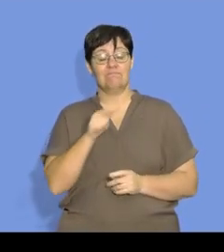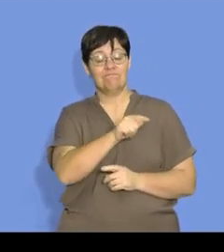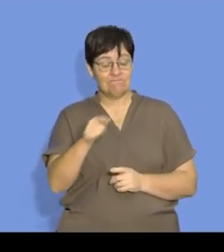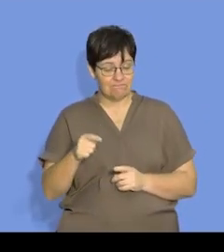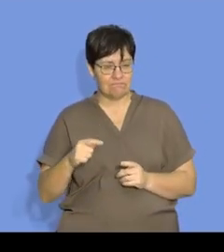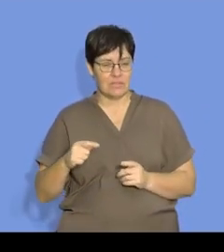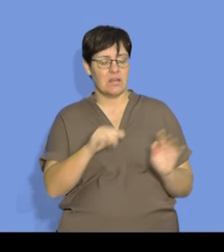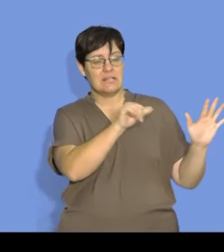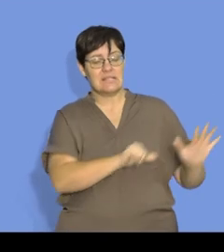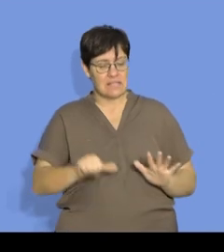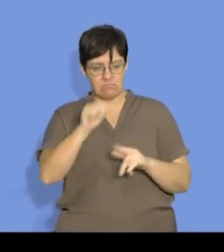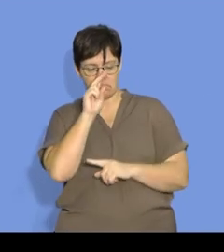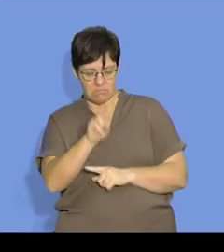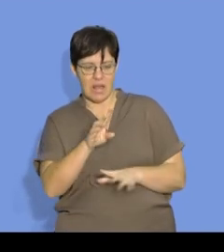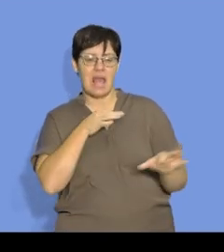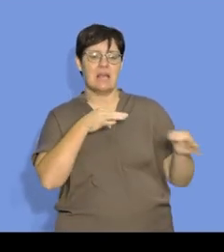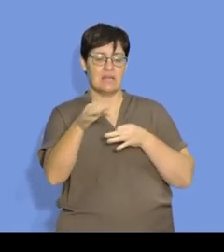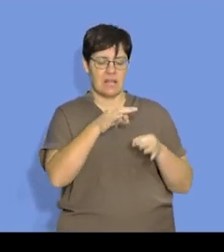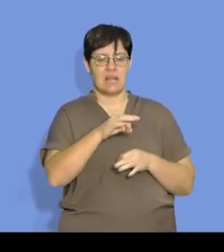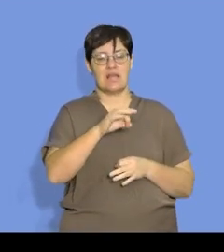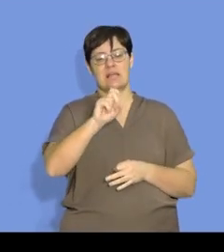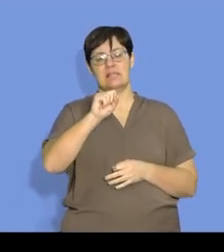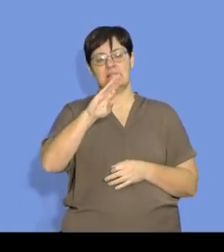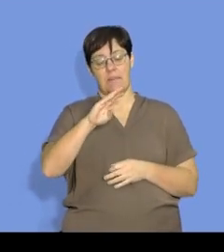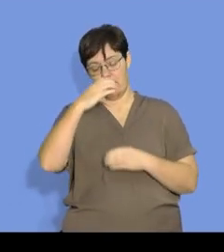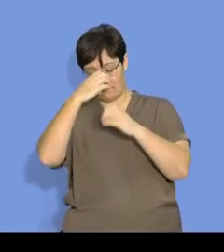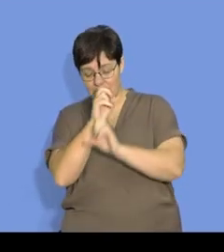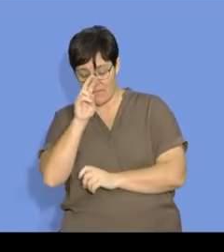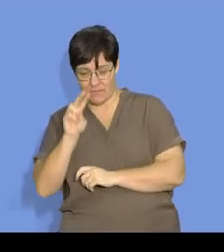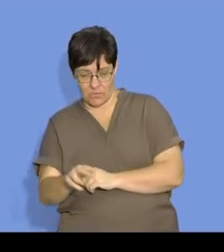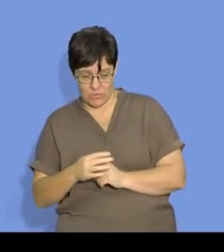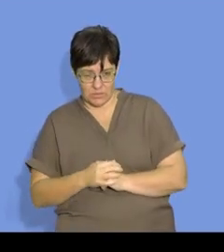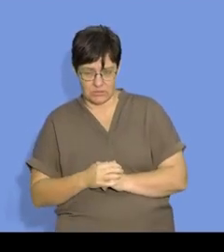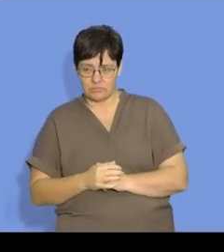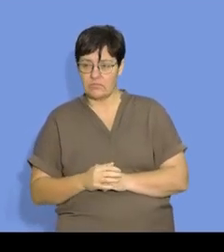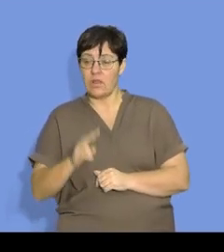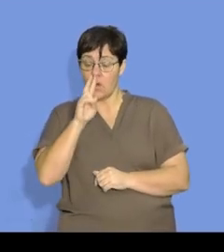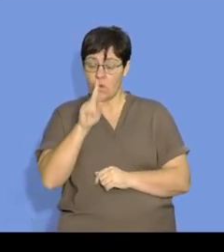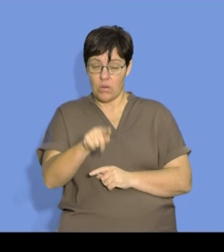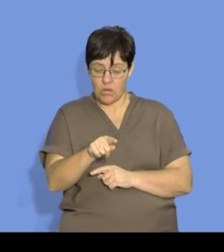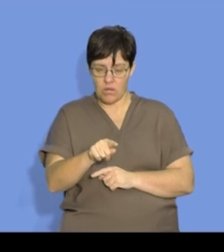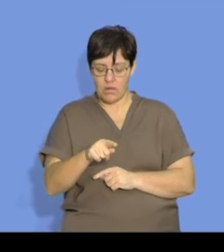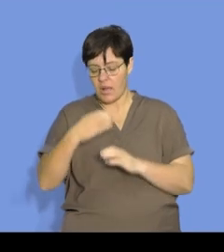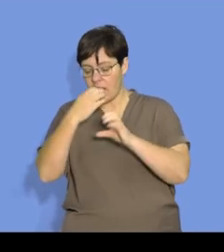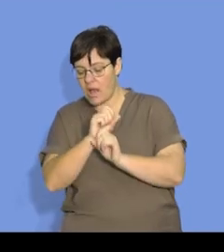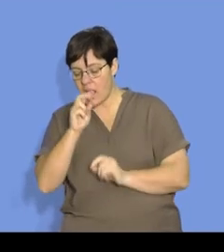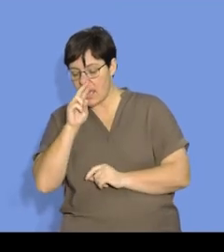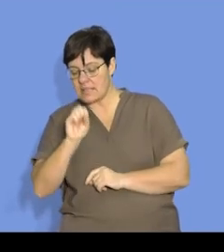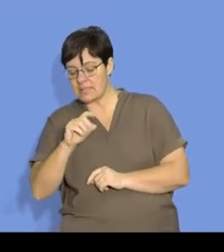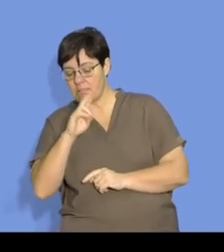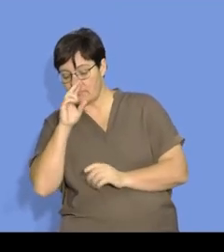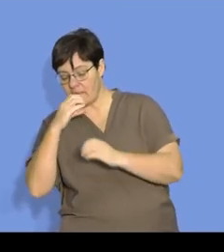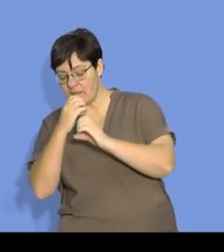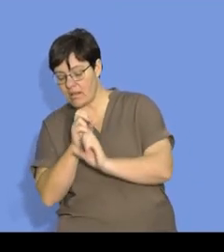These factors can be explained by looking at the sub-micro view of a reaction. And when we look at the